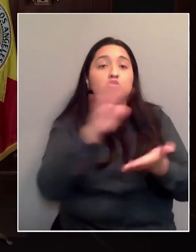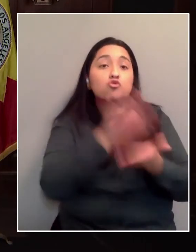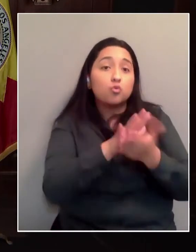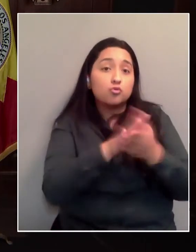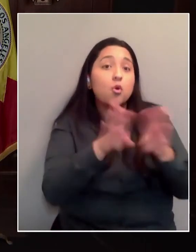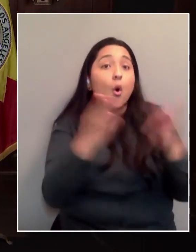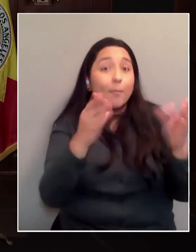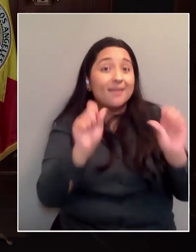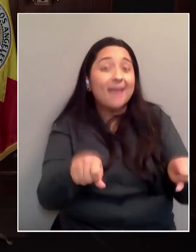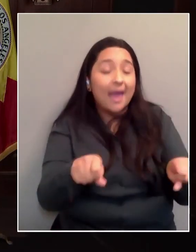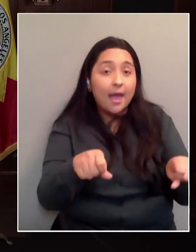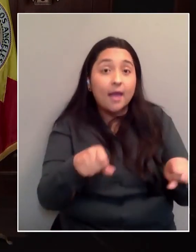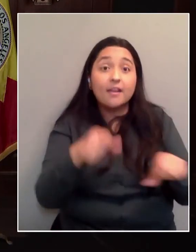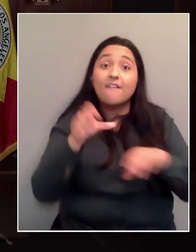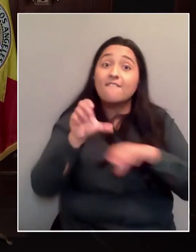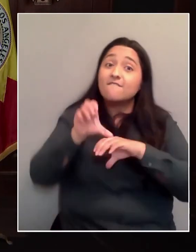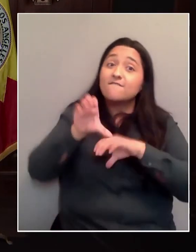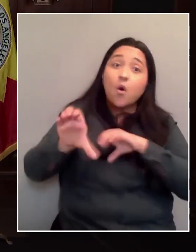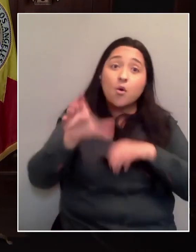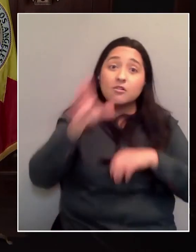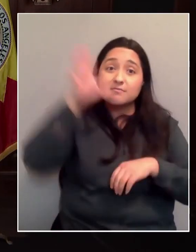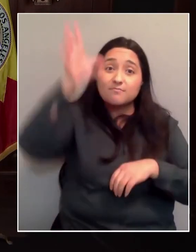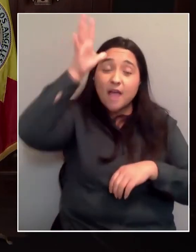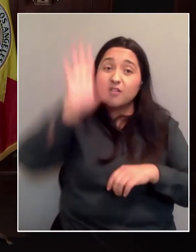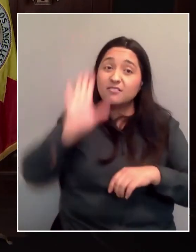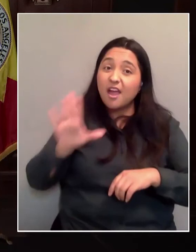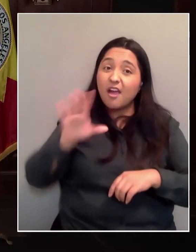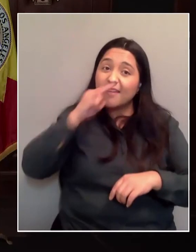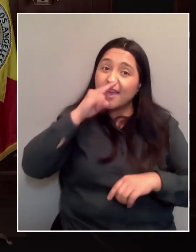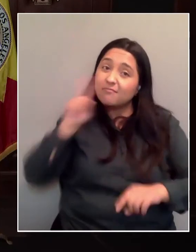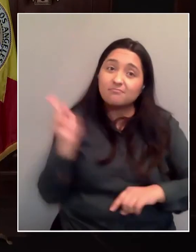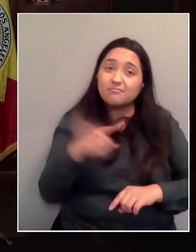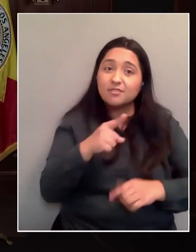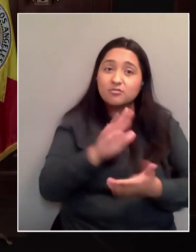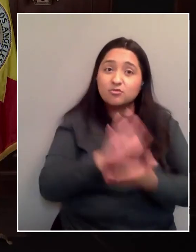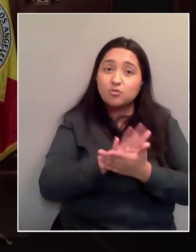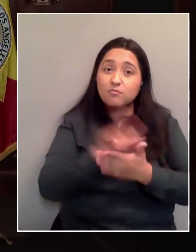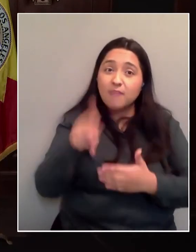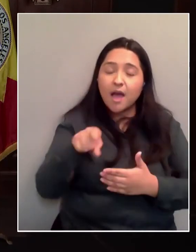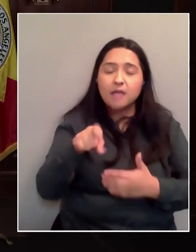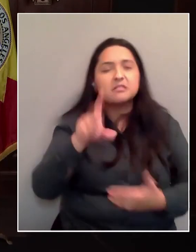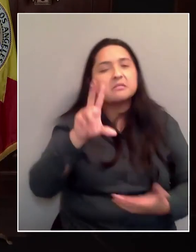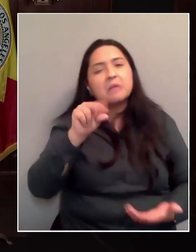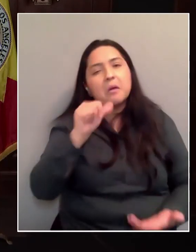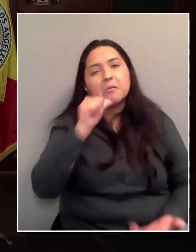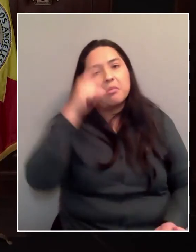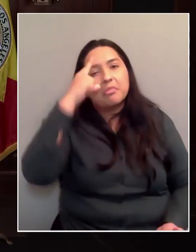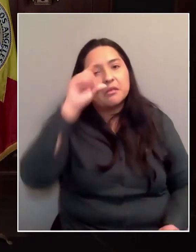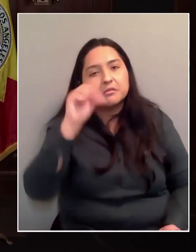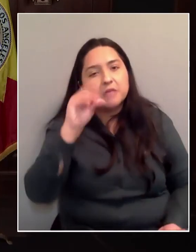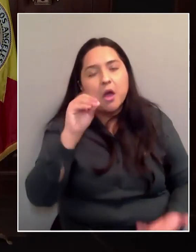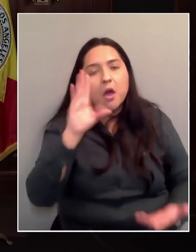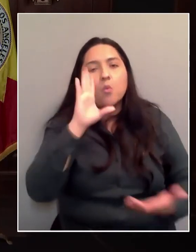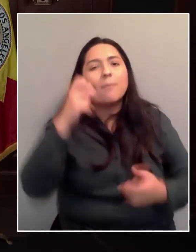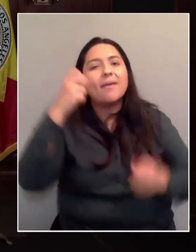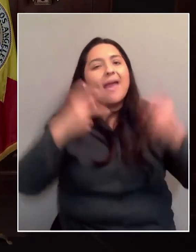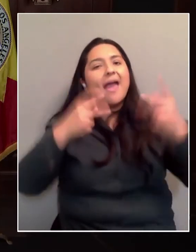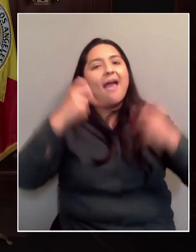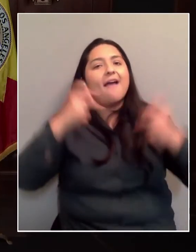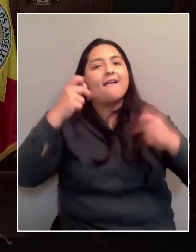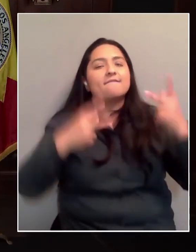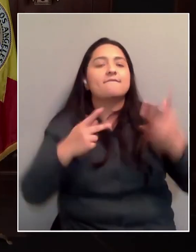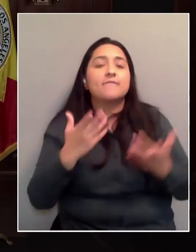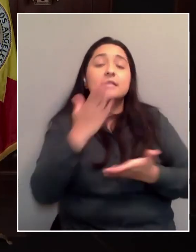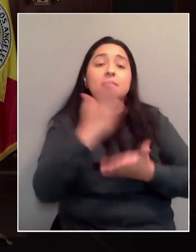back in? I don't believe so. I think that's still going to be a hybrid, which is what most districts have done. And some parents choose to keep their children at home.